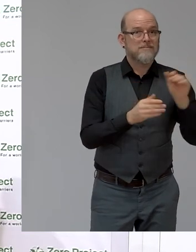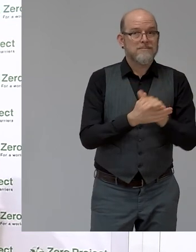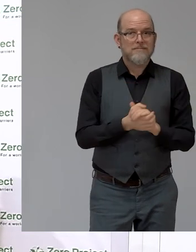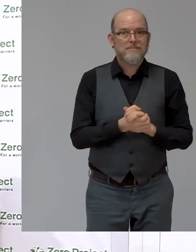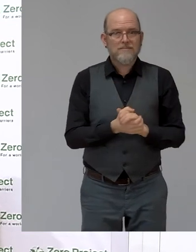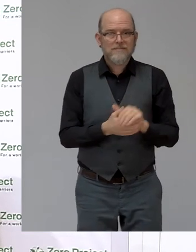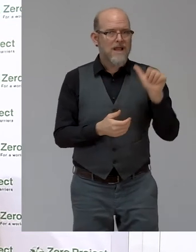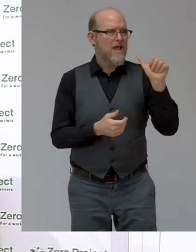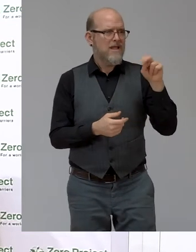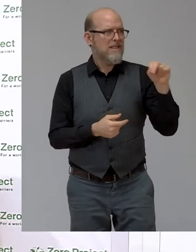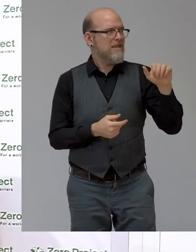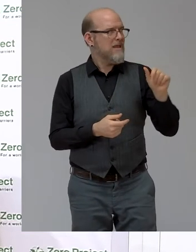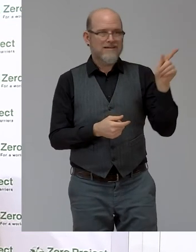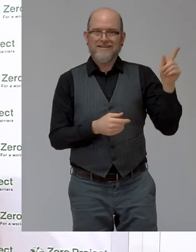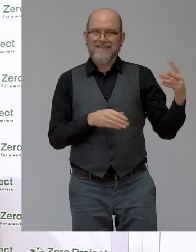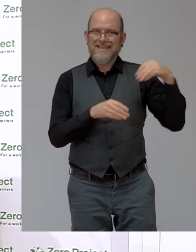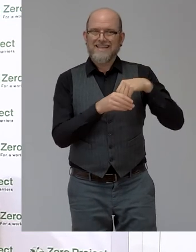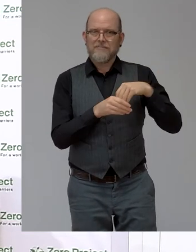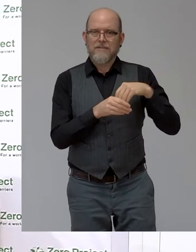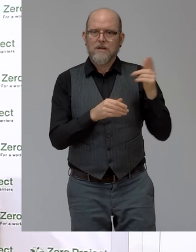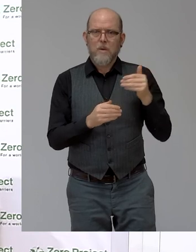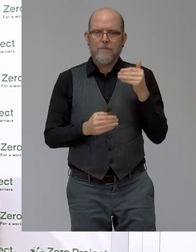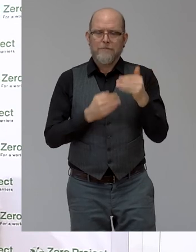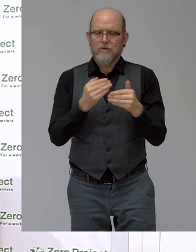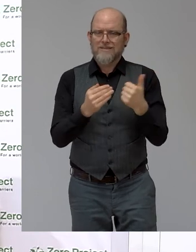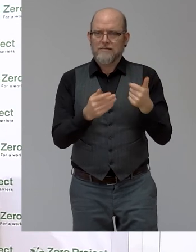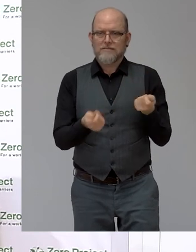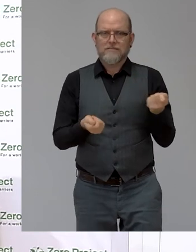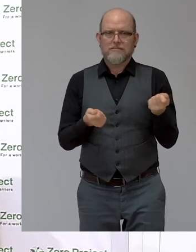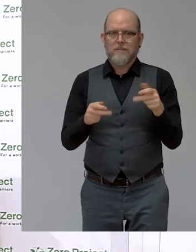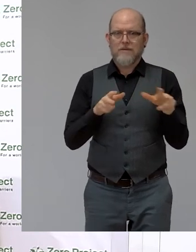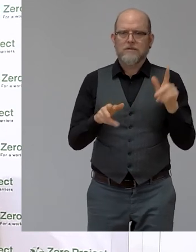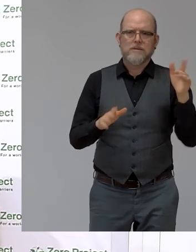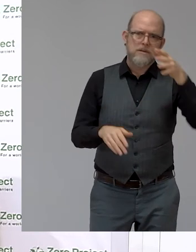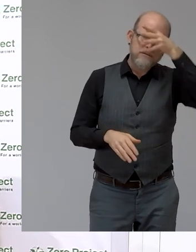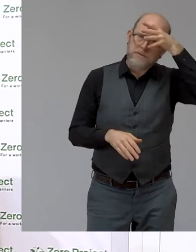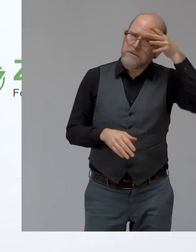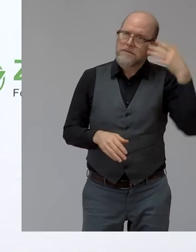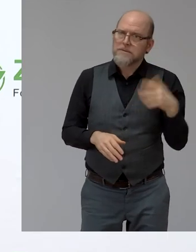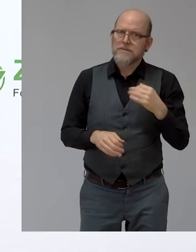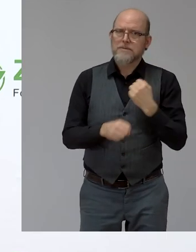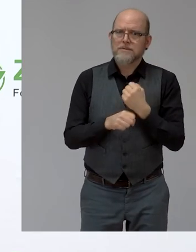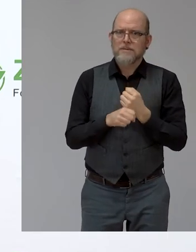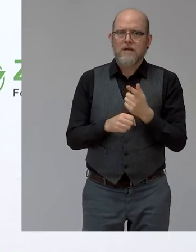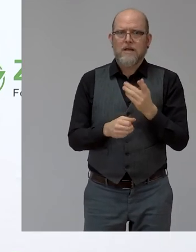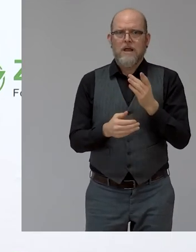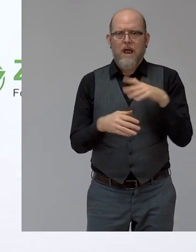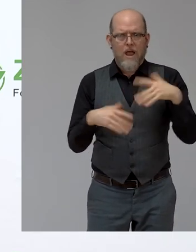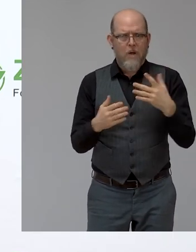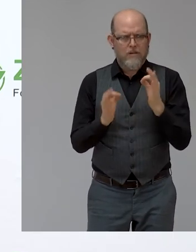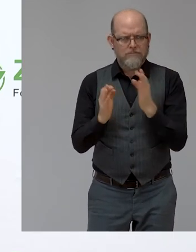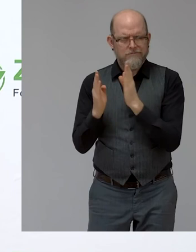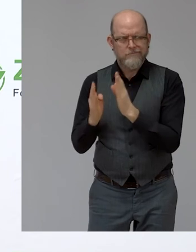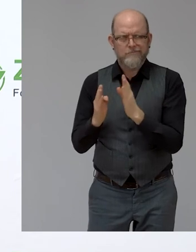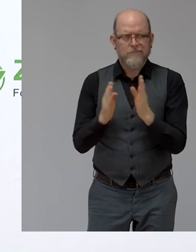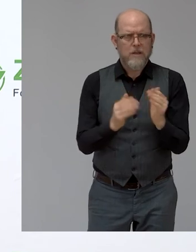can imagine it's a lot of efforts to put the capacities right. We are a small team of some